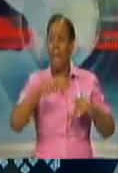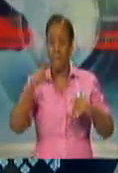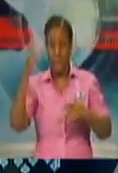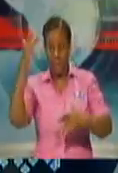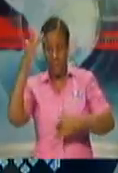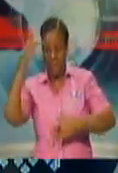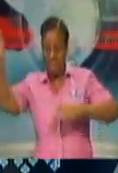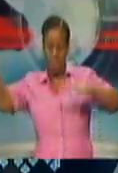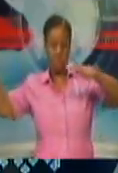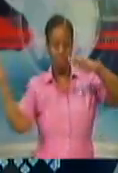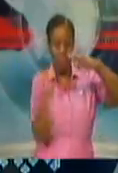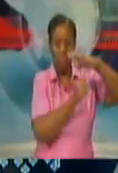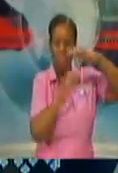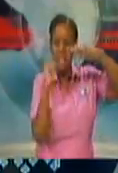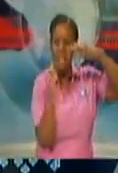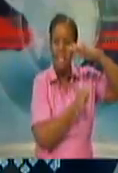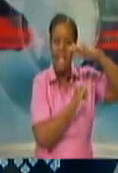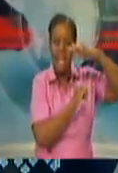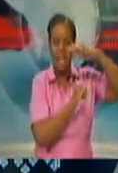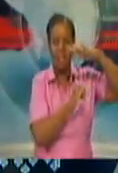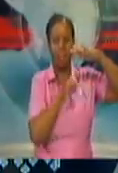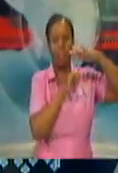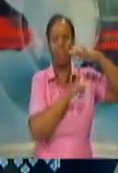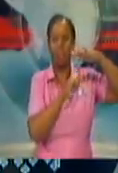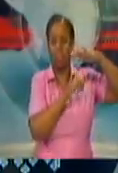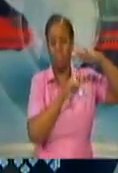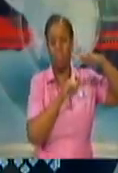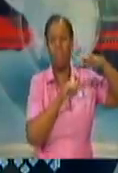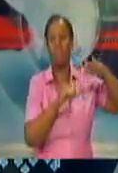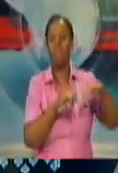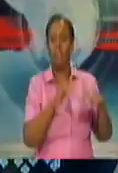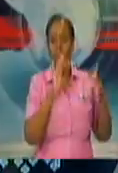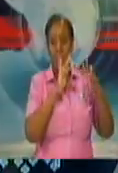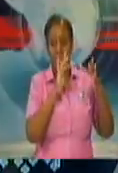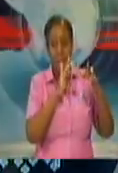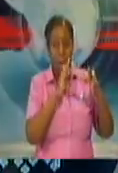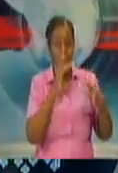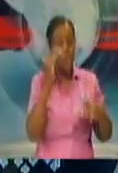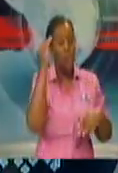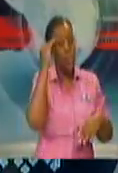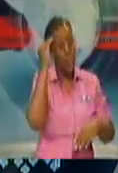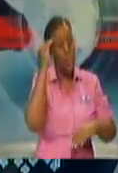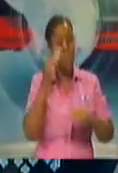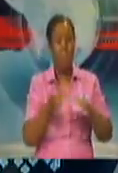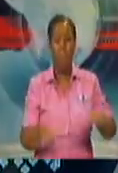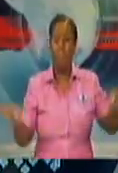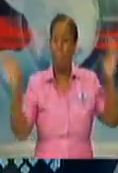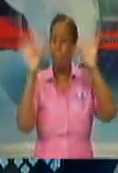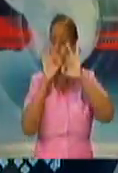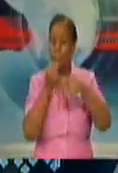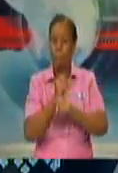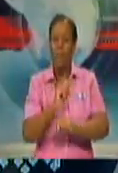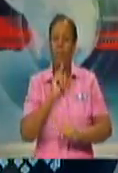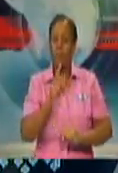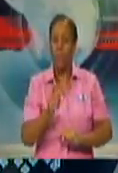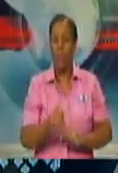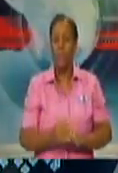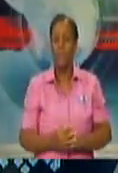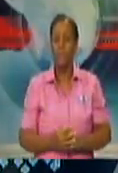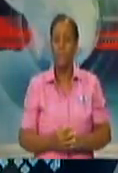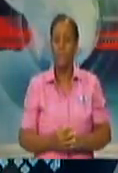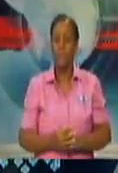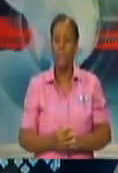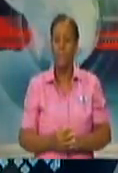really need to know, either negative or positive, we need to have an idea at the Ministry of Health. What are the cases where the county medical officers of health